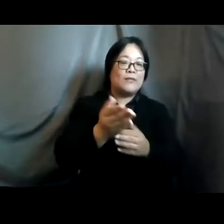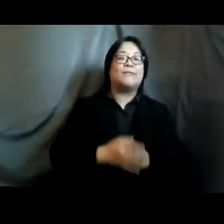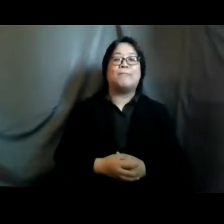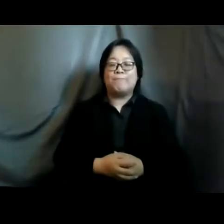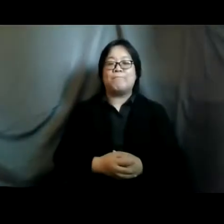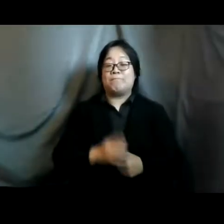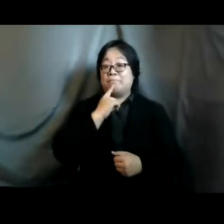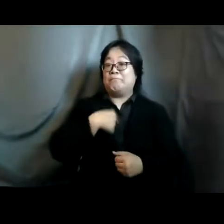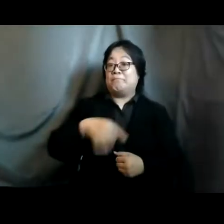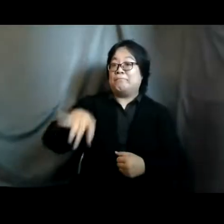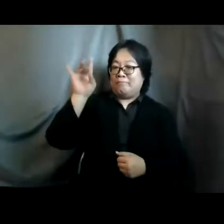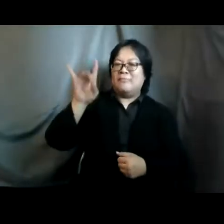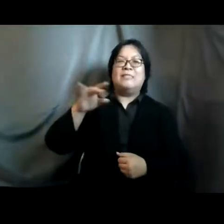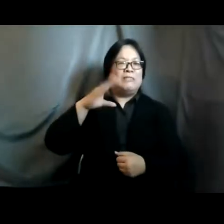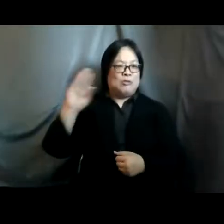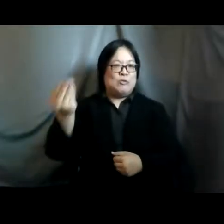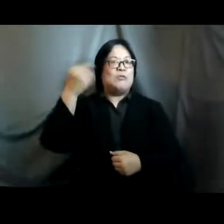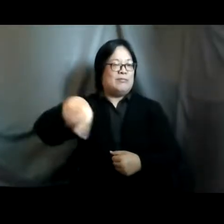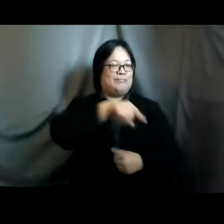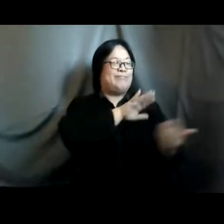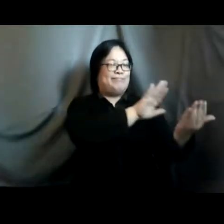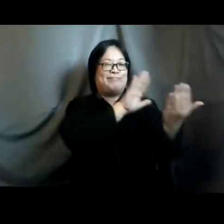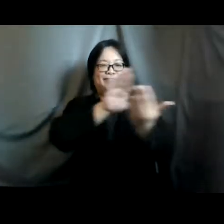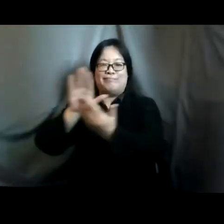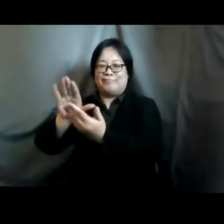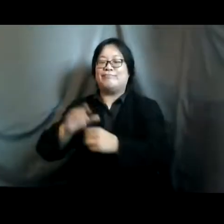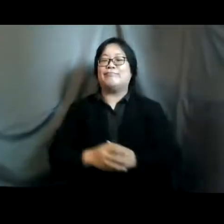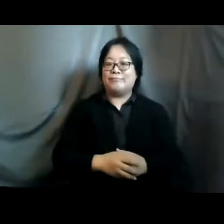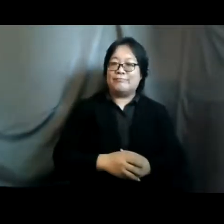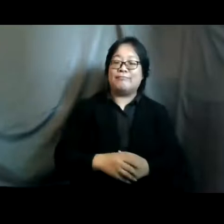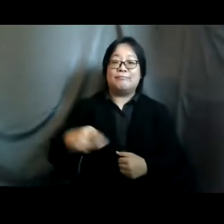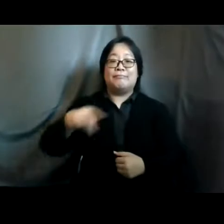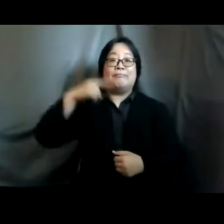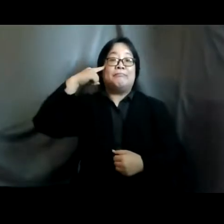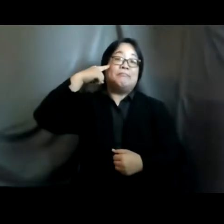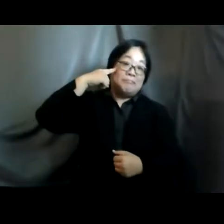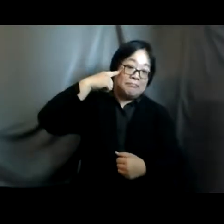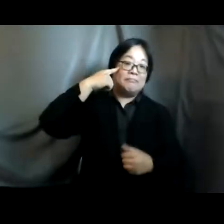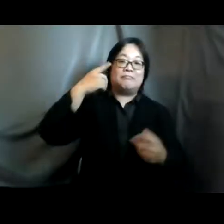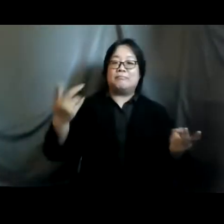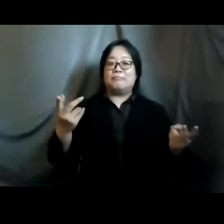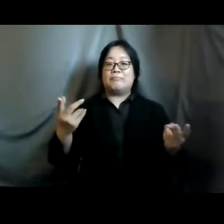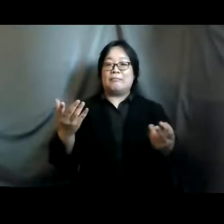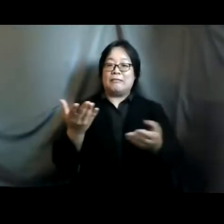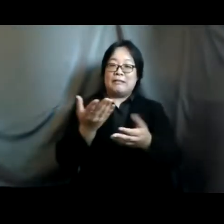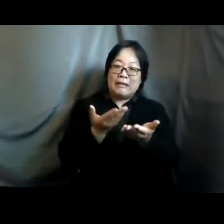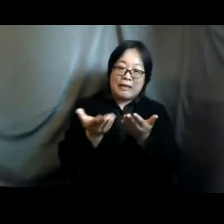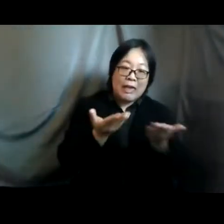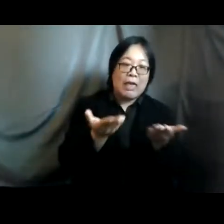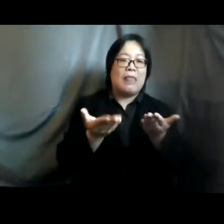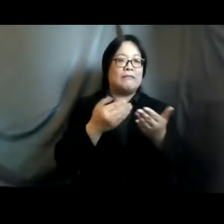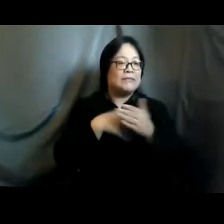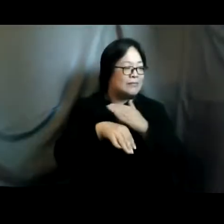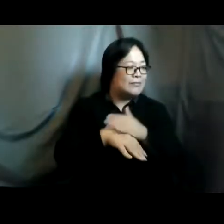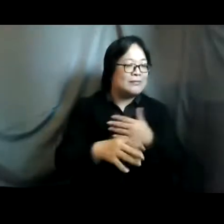youth had to face so much of challenges and um were stigmatized for seeking health services uh back then and